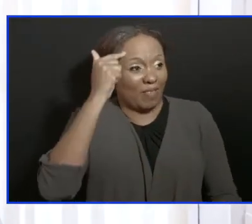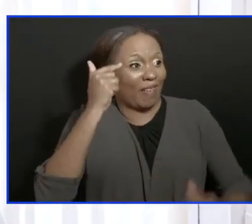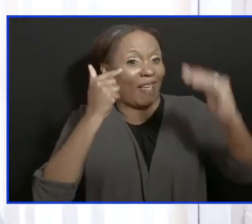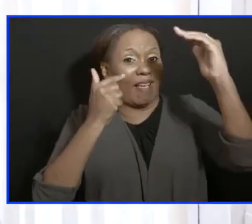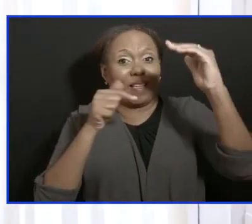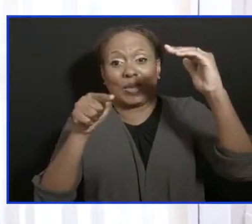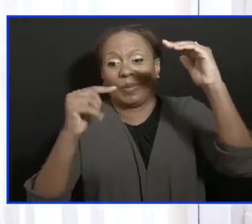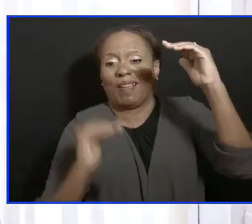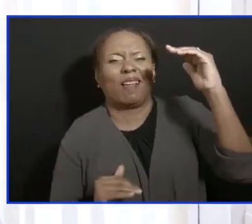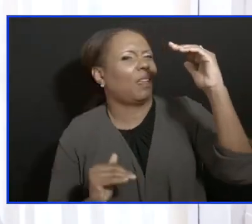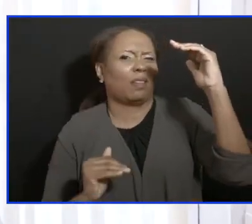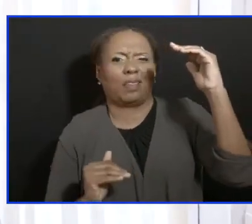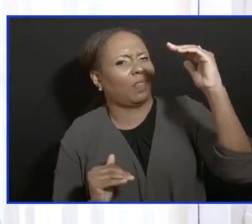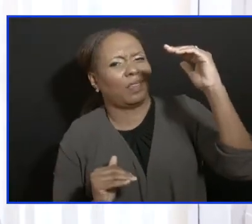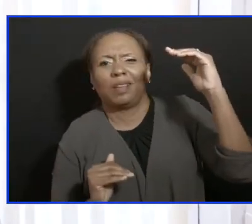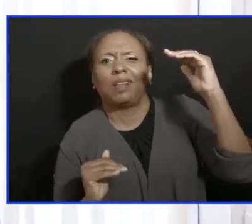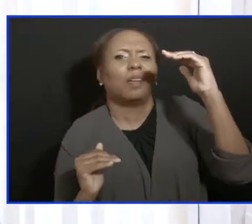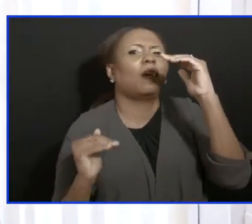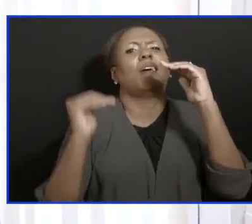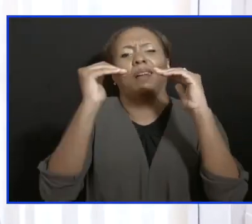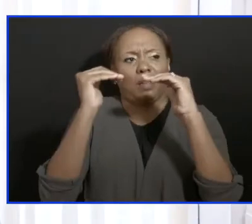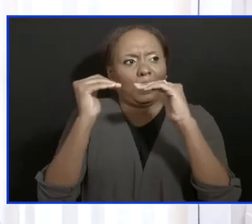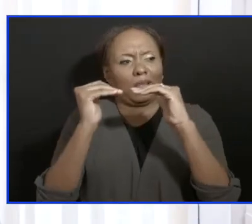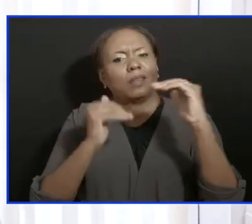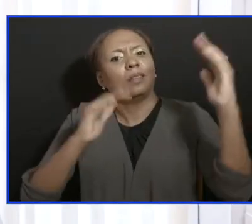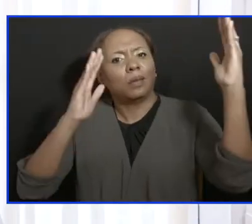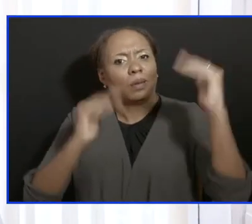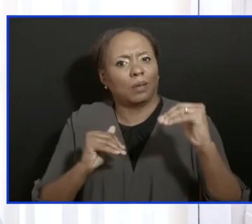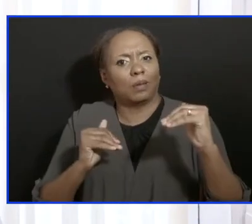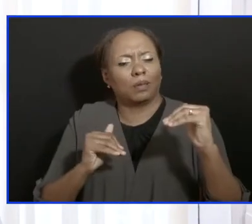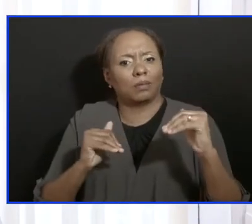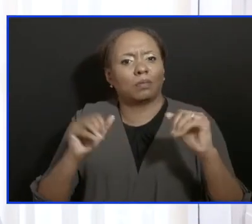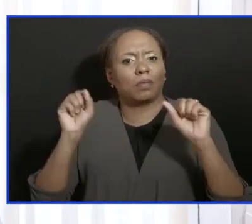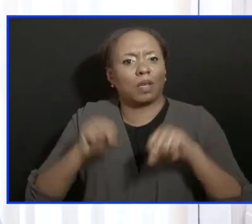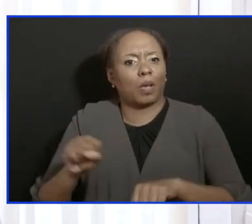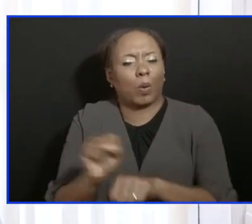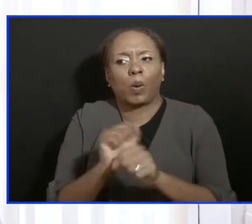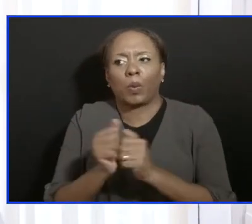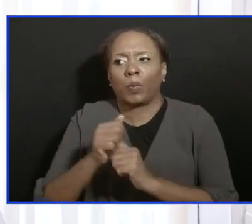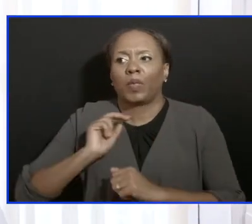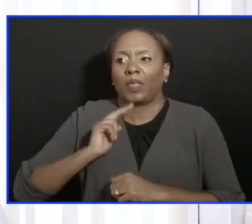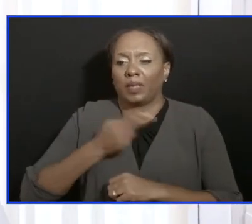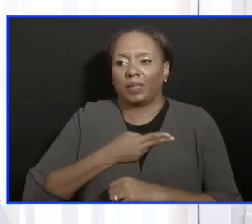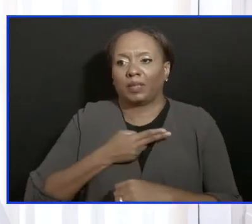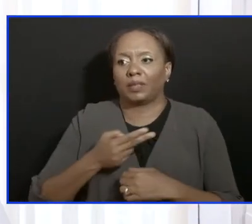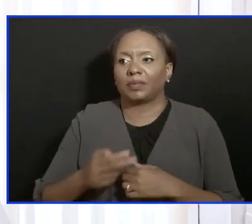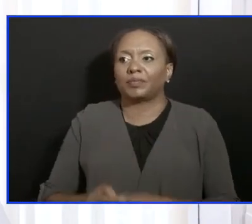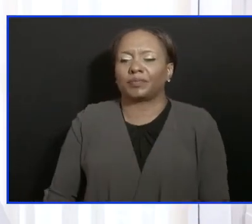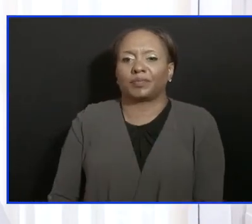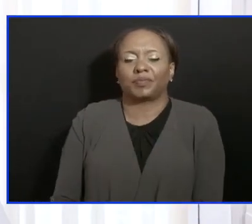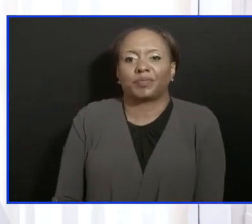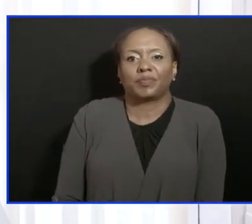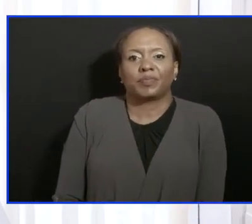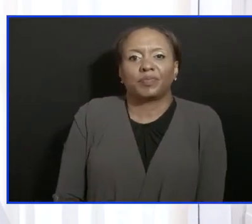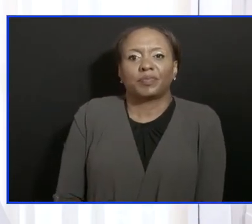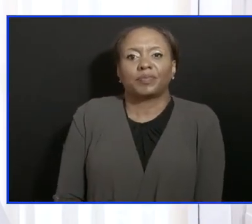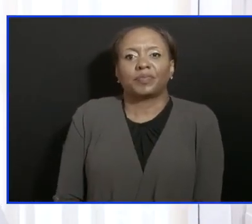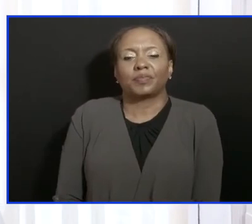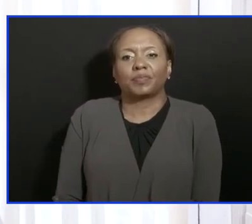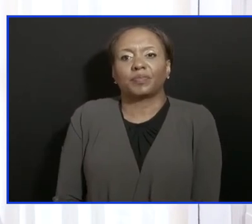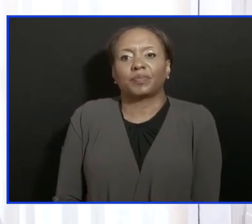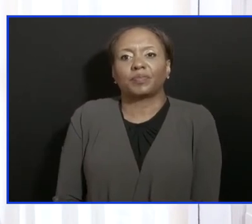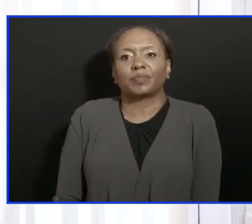to me nor to anybody else. And we hope, therefore, that you can work with us. I also want to make the point